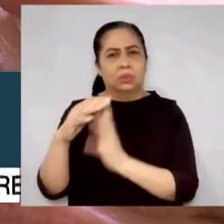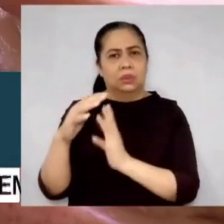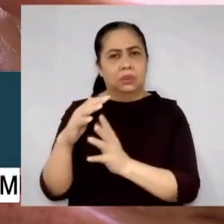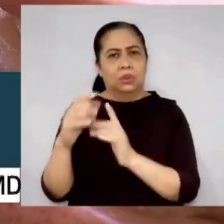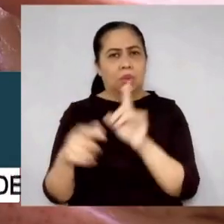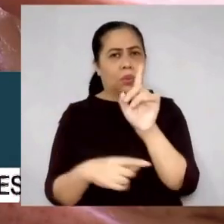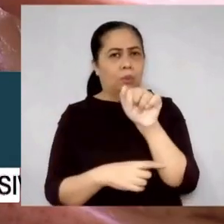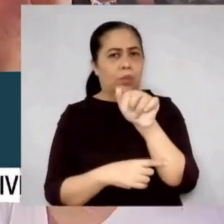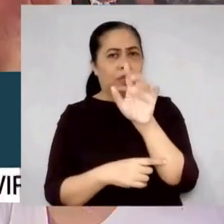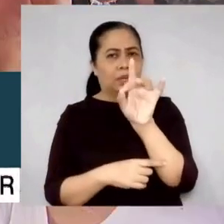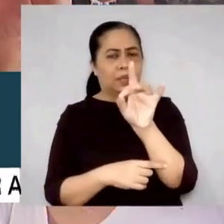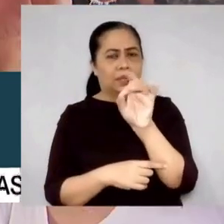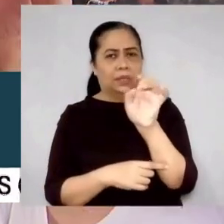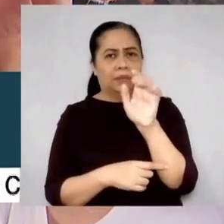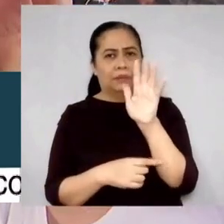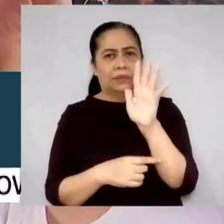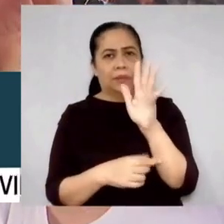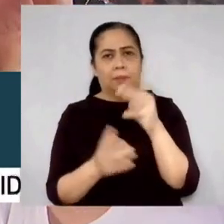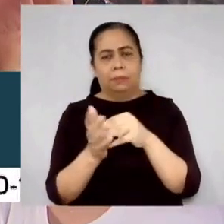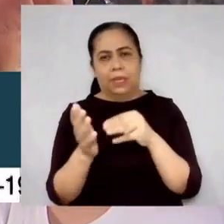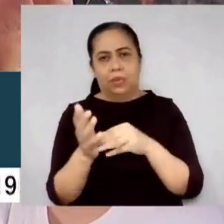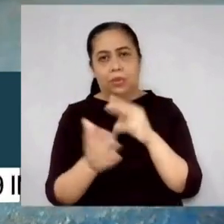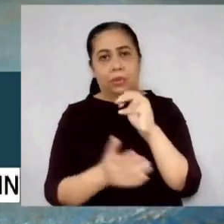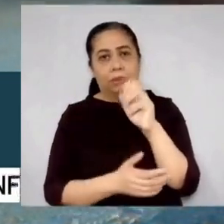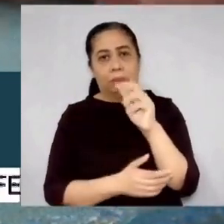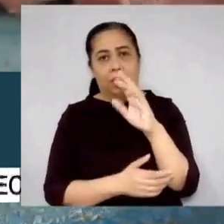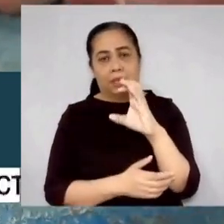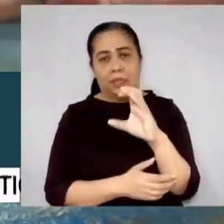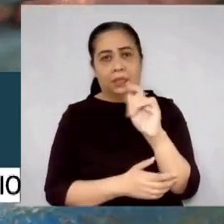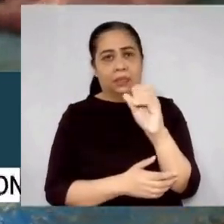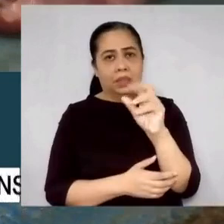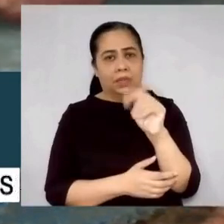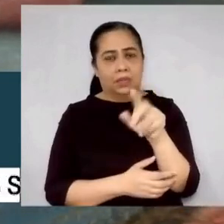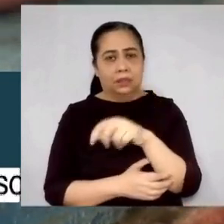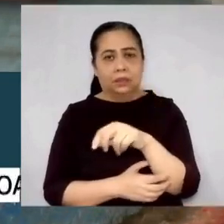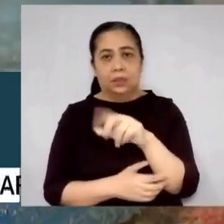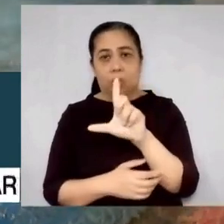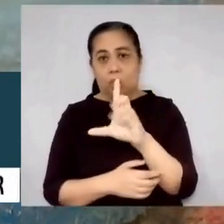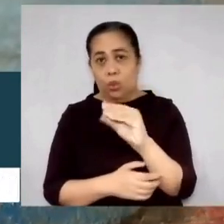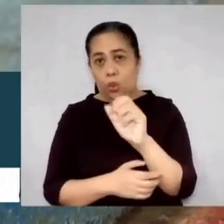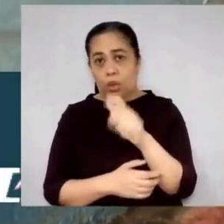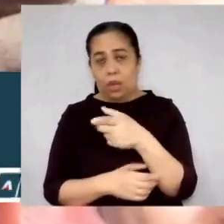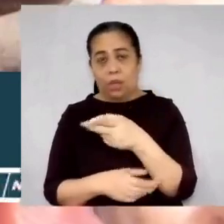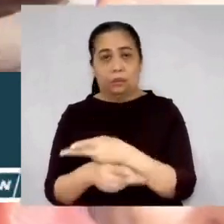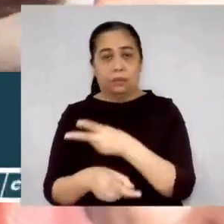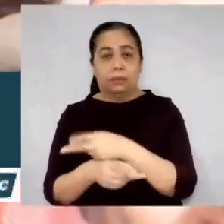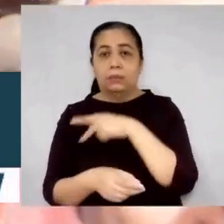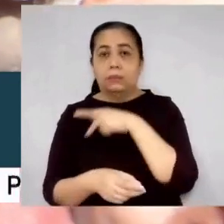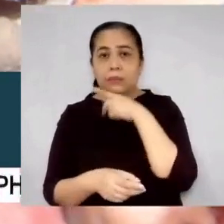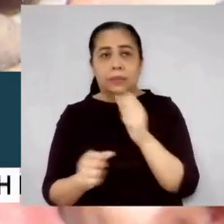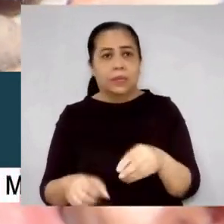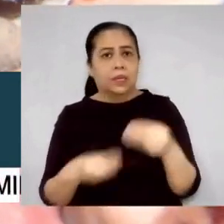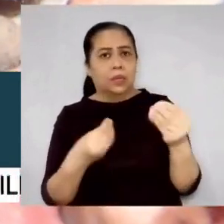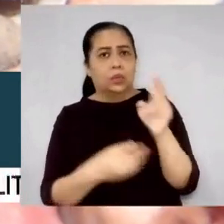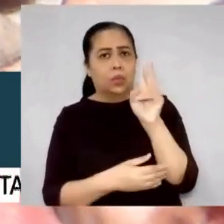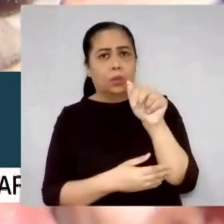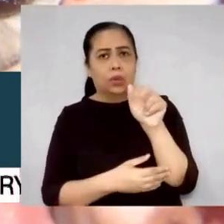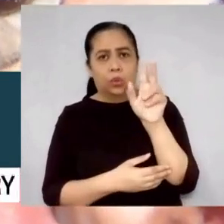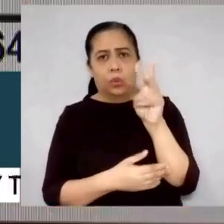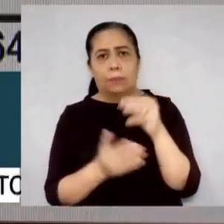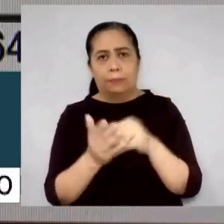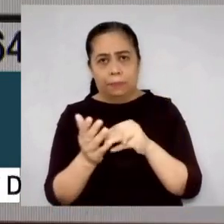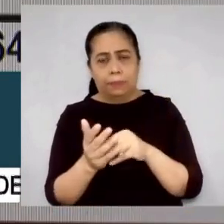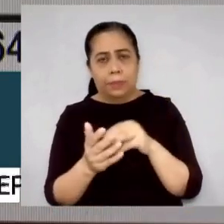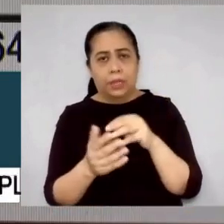.850 million metric tons, while the local hog industry is able to provide 2.2 million metric tons.